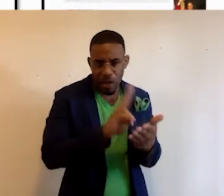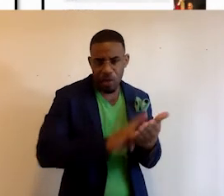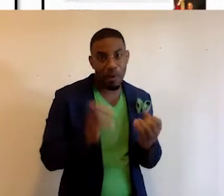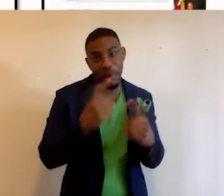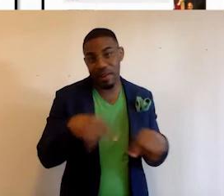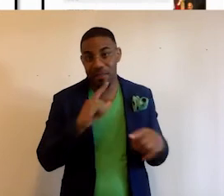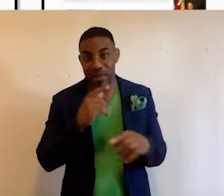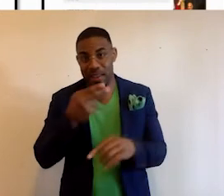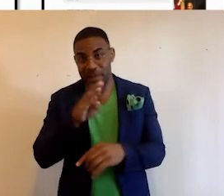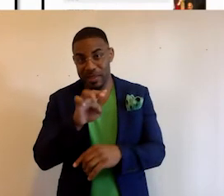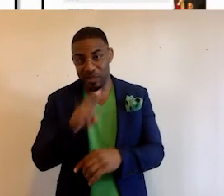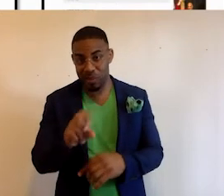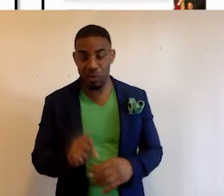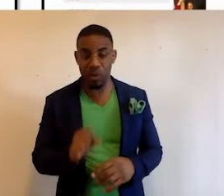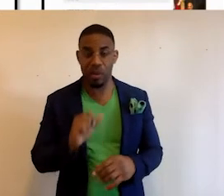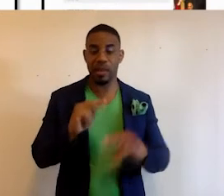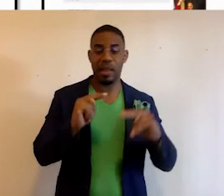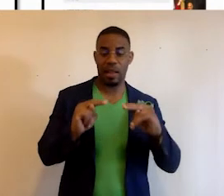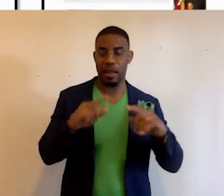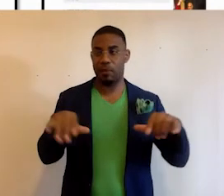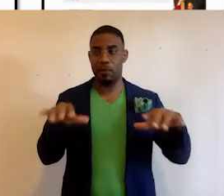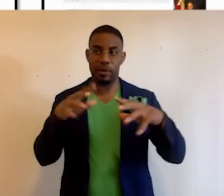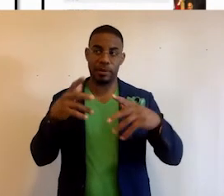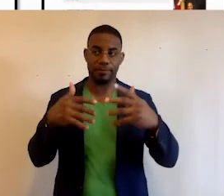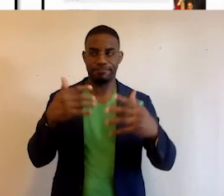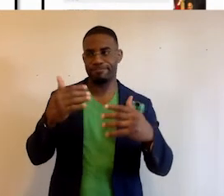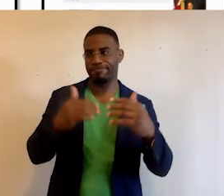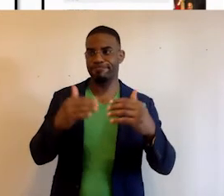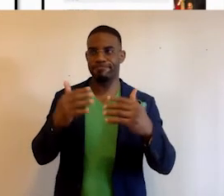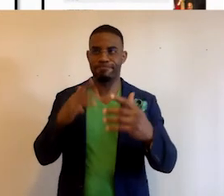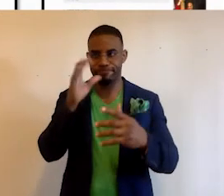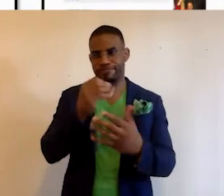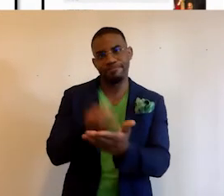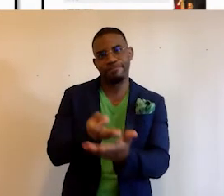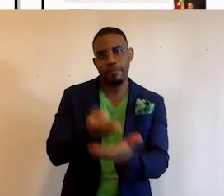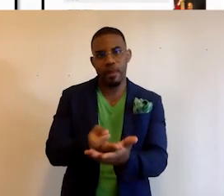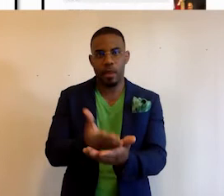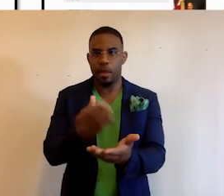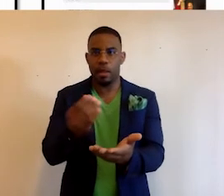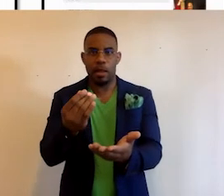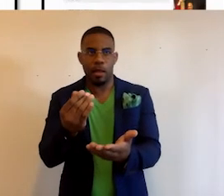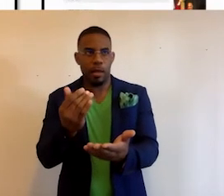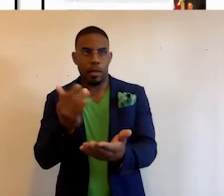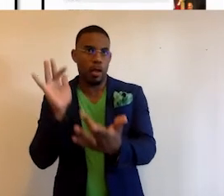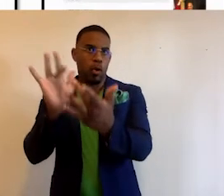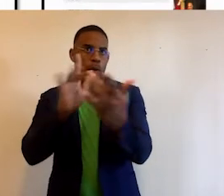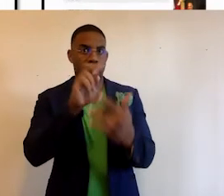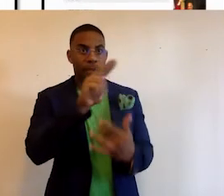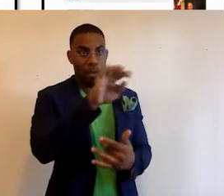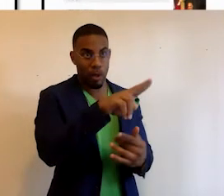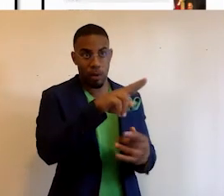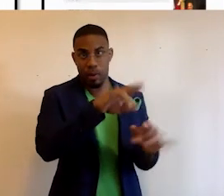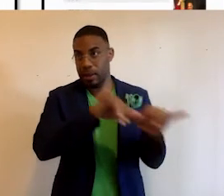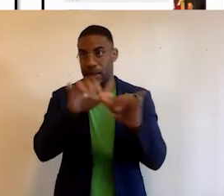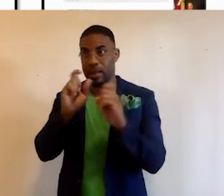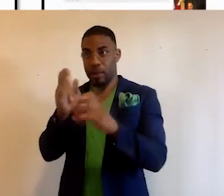many of them being HBCUs, that leverage the, the, I guess, financial and reach of NYU to be able